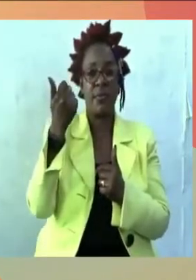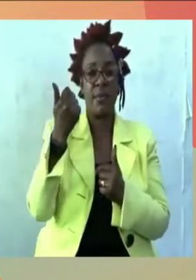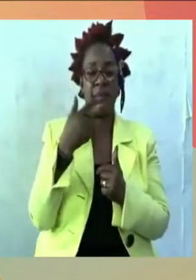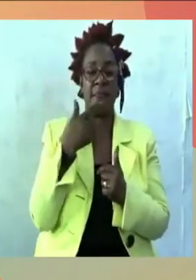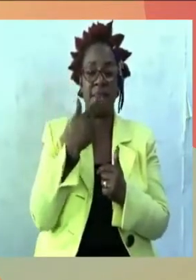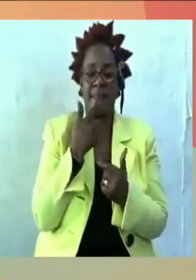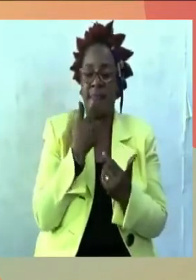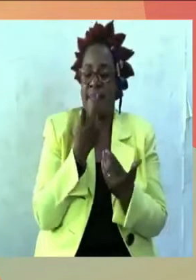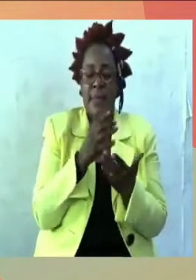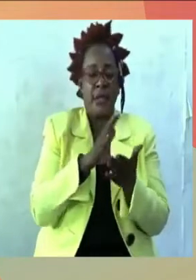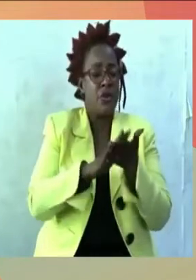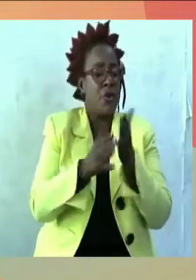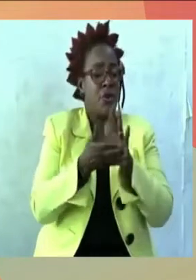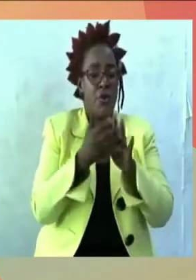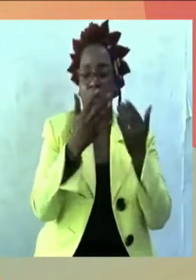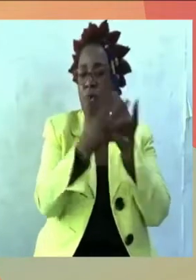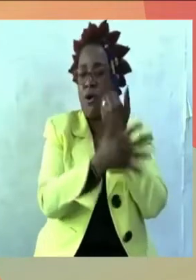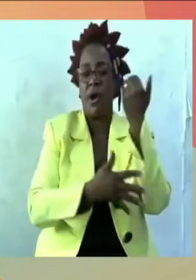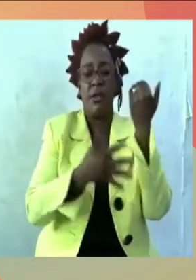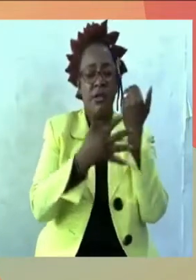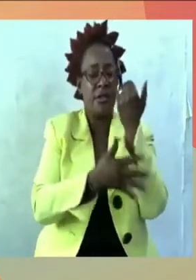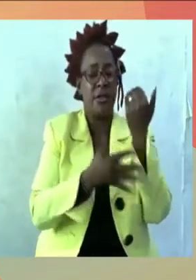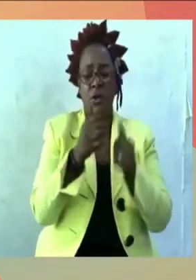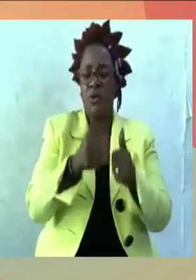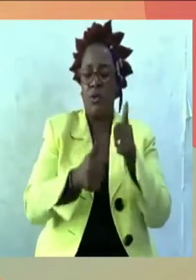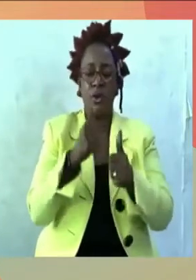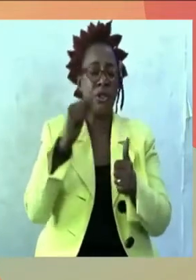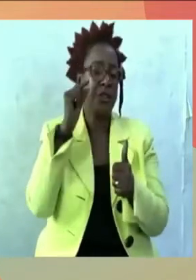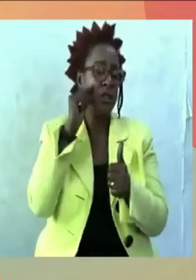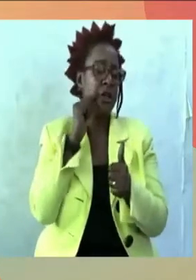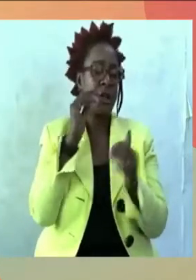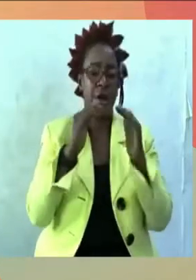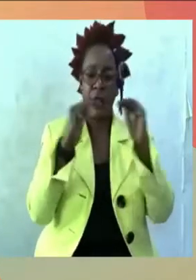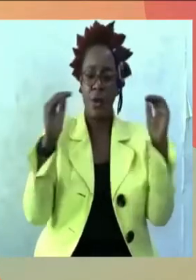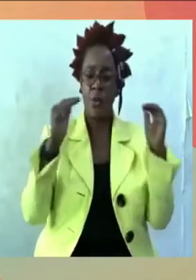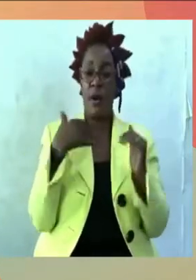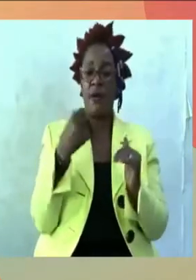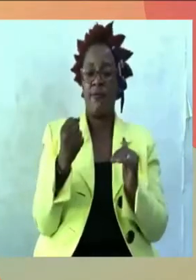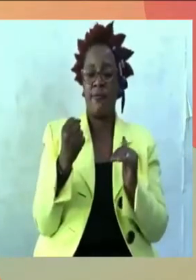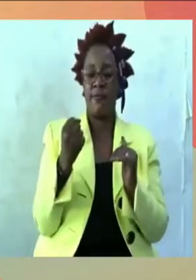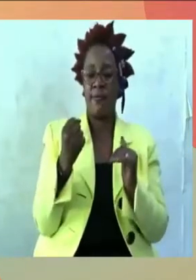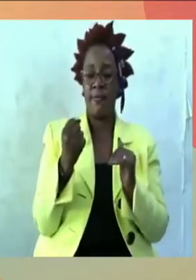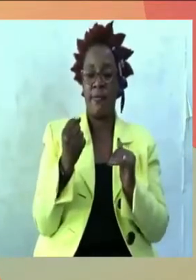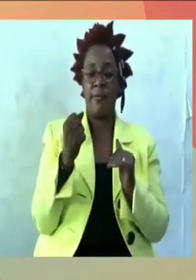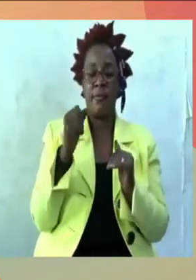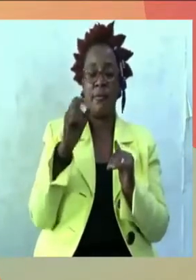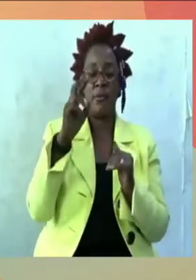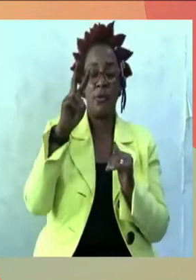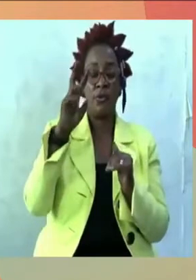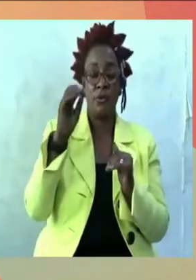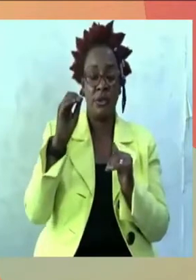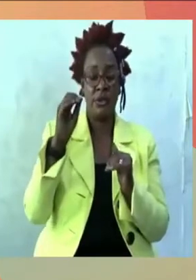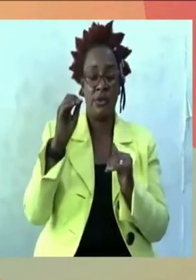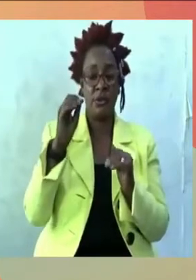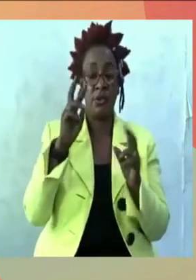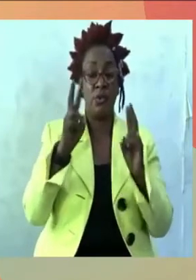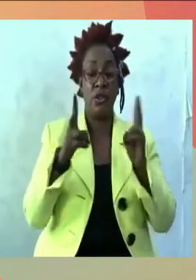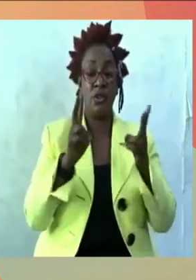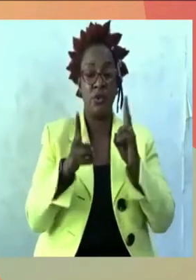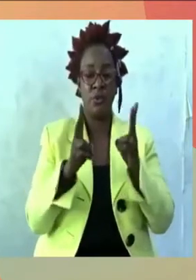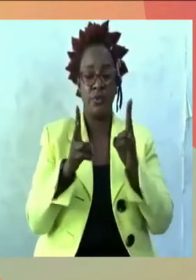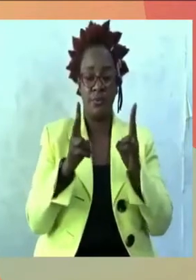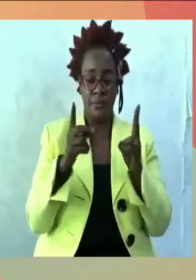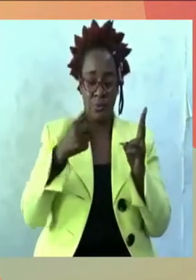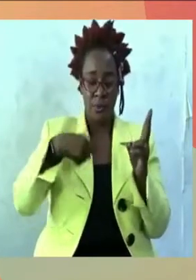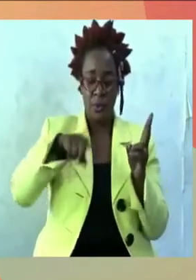in the world which is gender equal. It is 2022. We deserve an equal